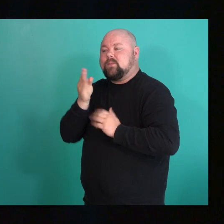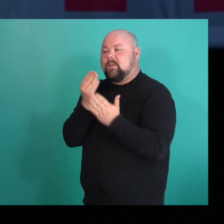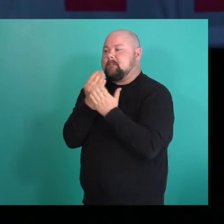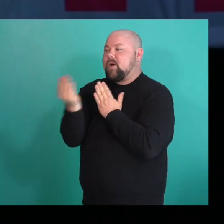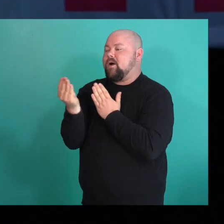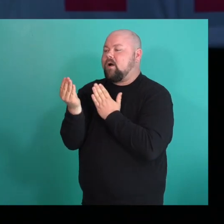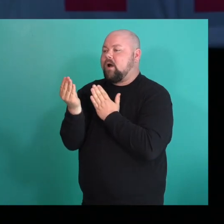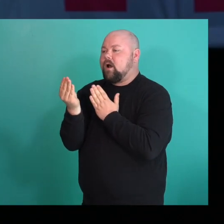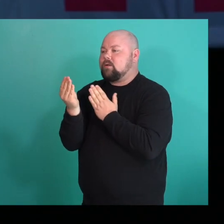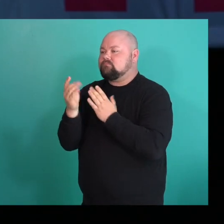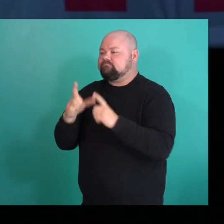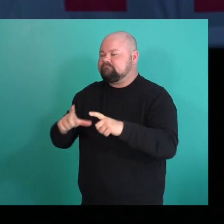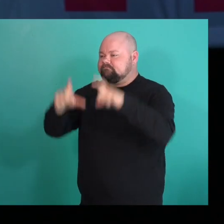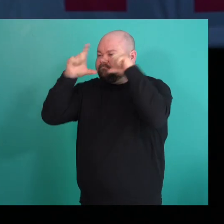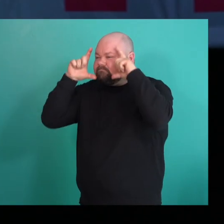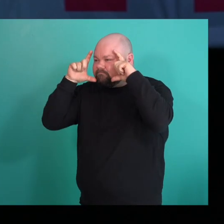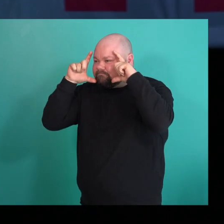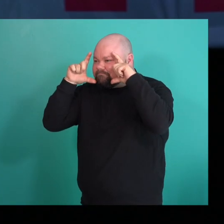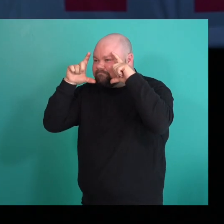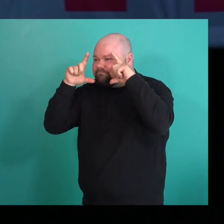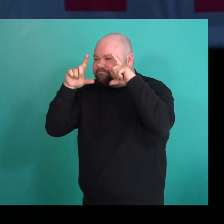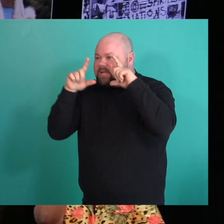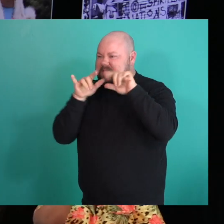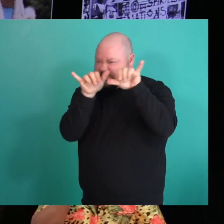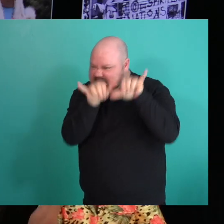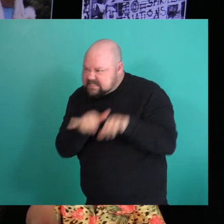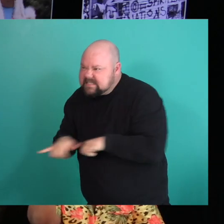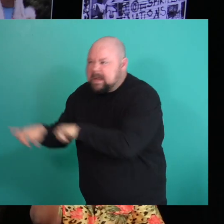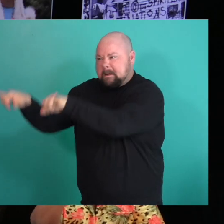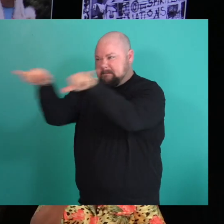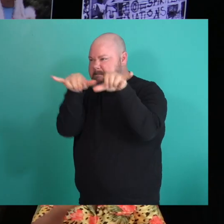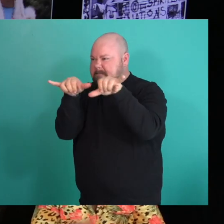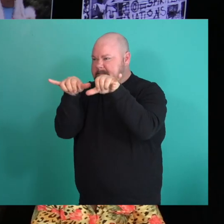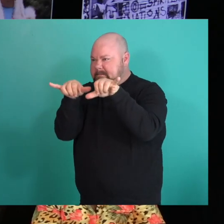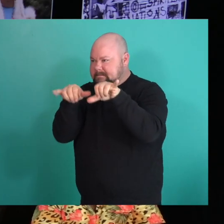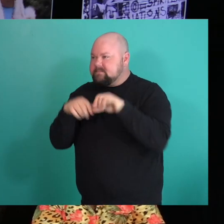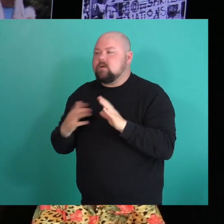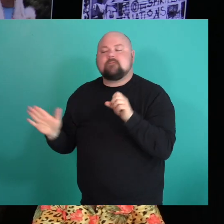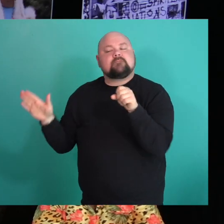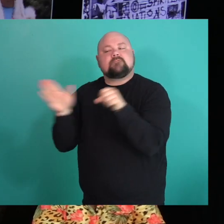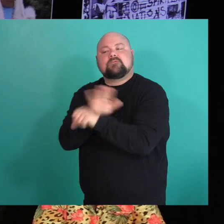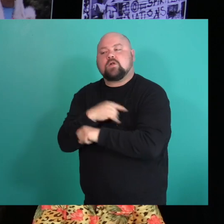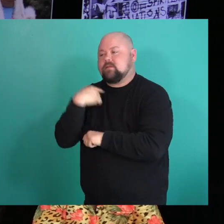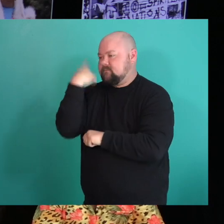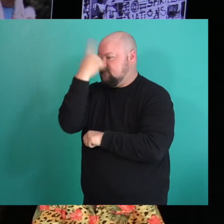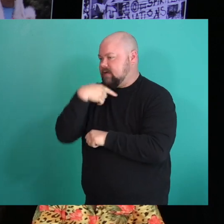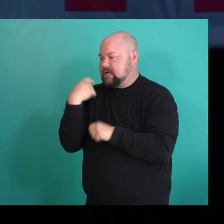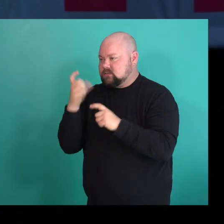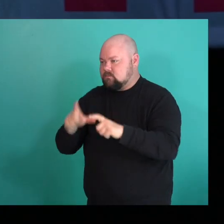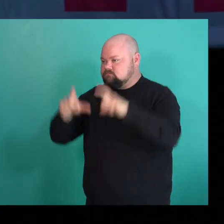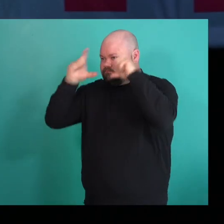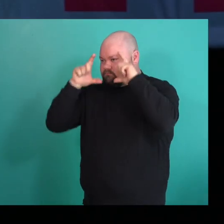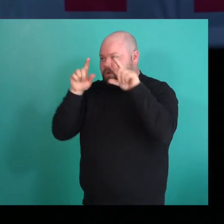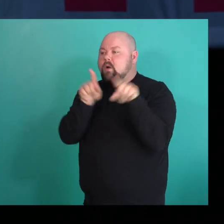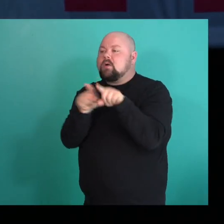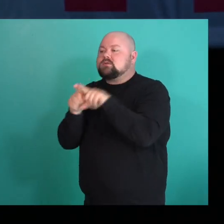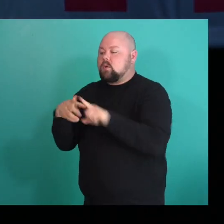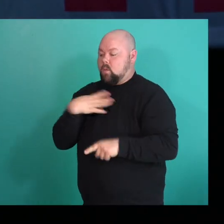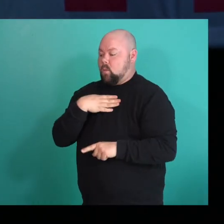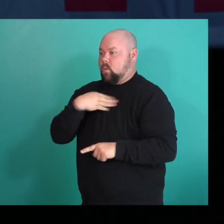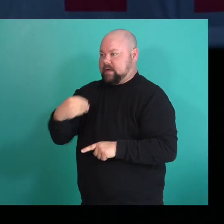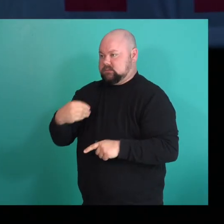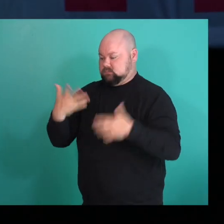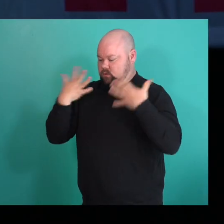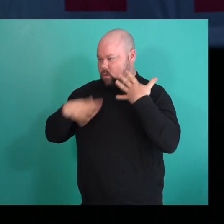We bought these masks that they were all identical, all the same, all the full face. And we all wore white. And I